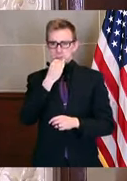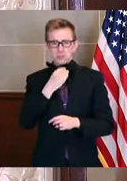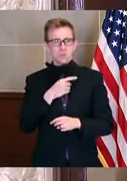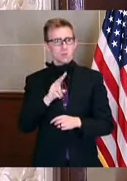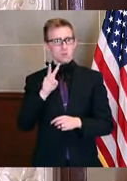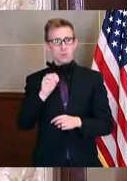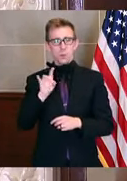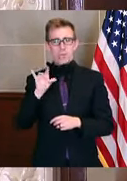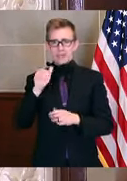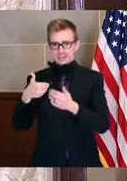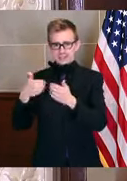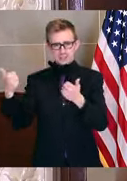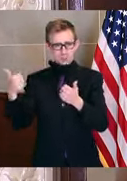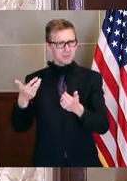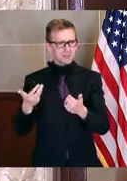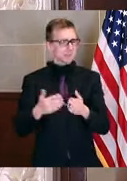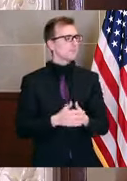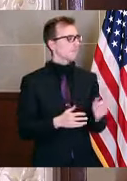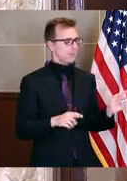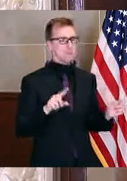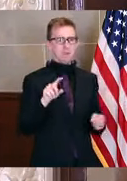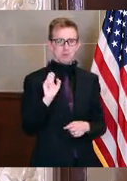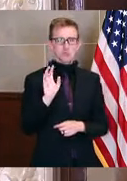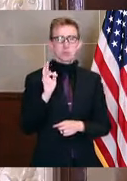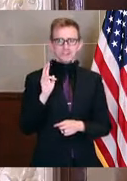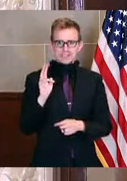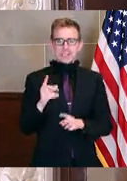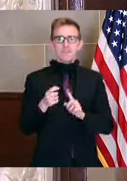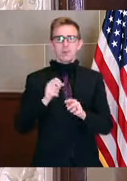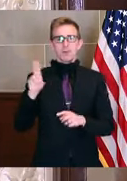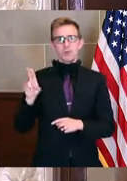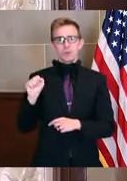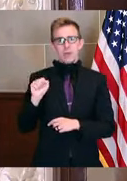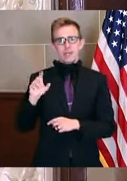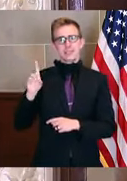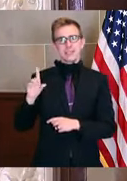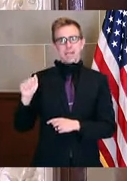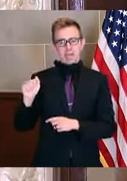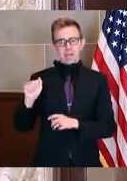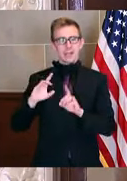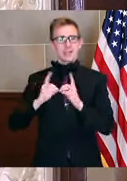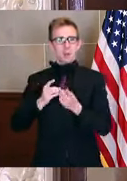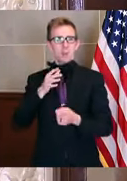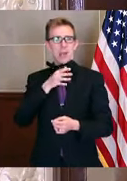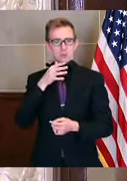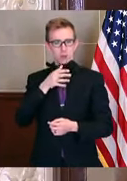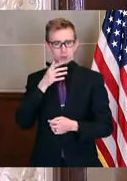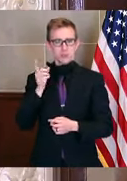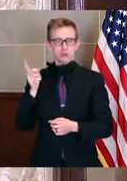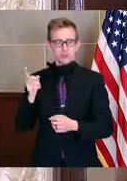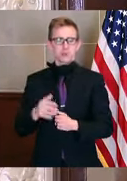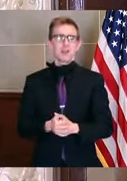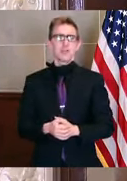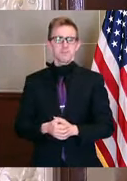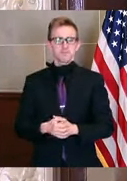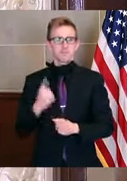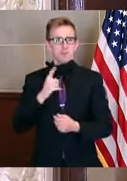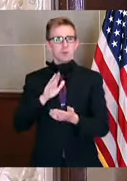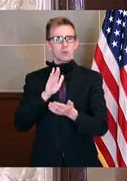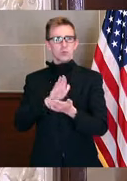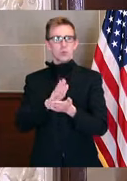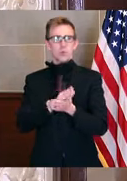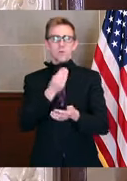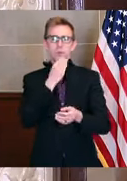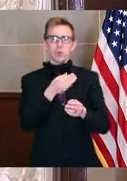is that separate? That is the 117 is coming from the US Department of Agriculture. So USDA for school foods.